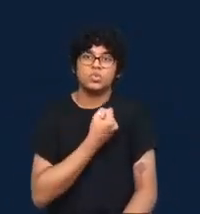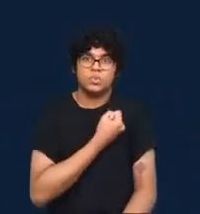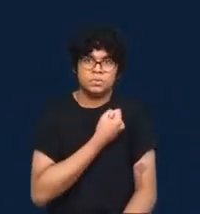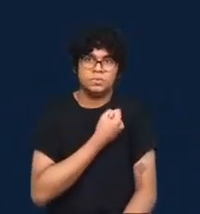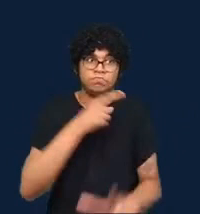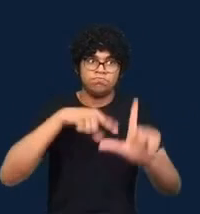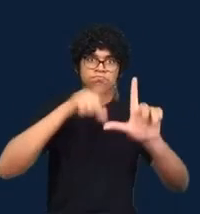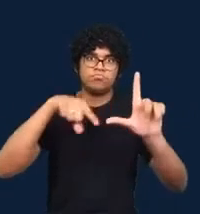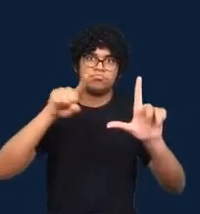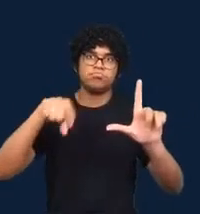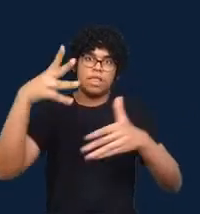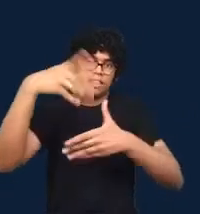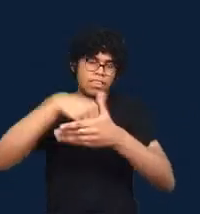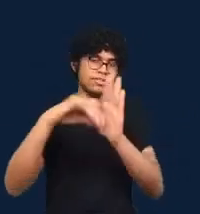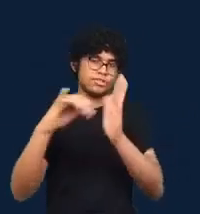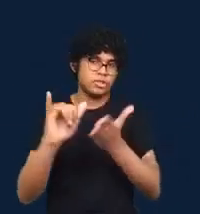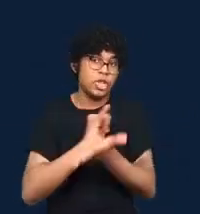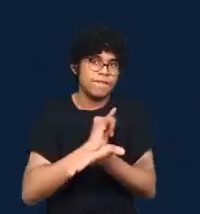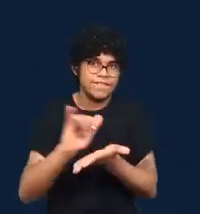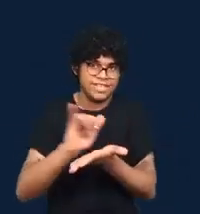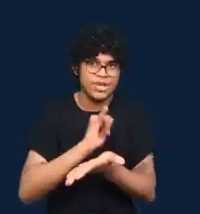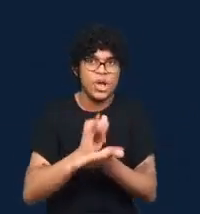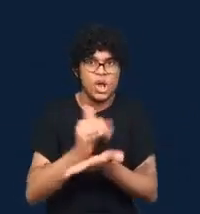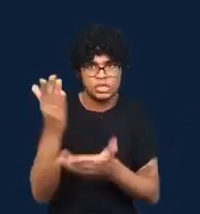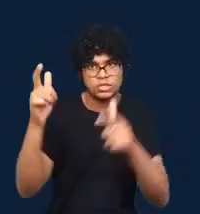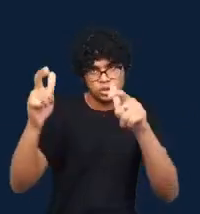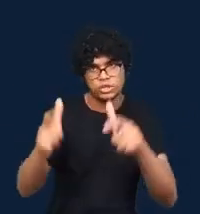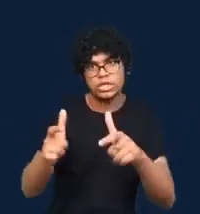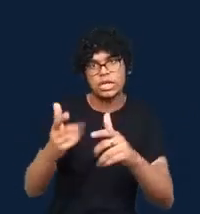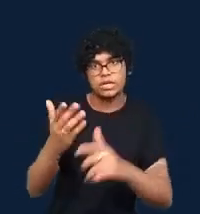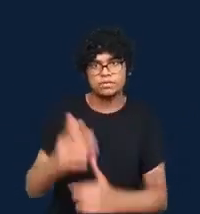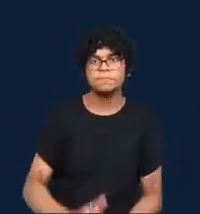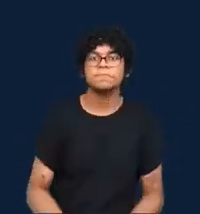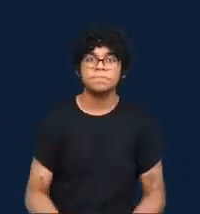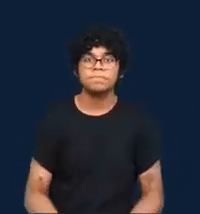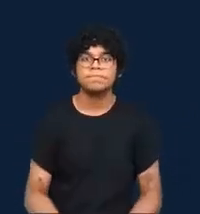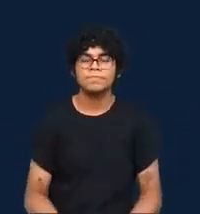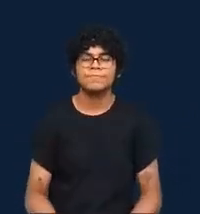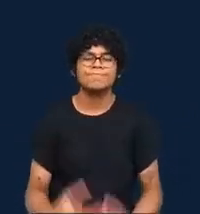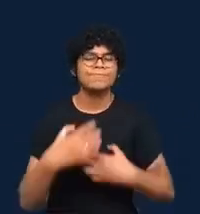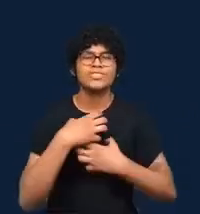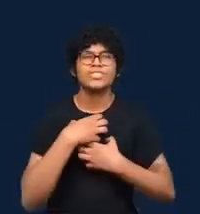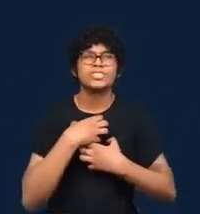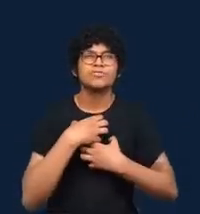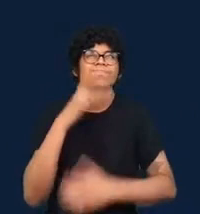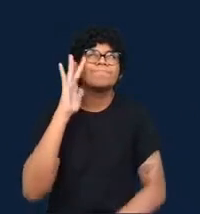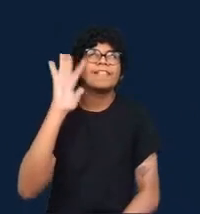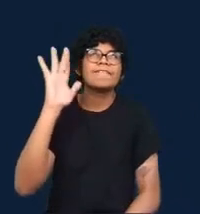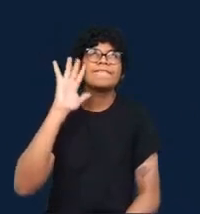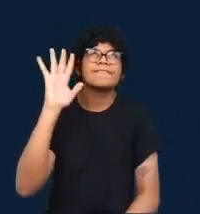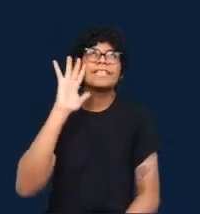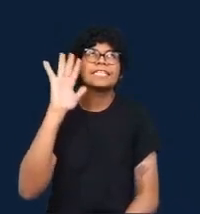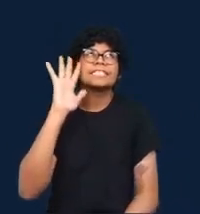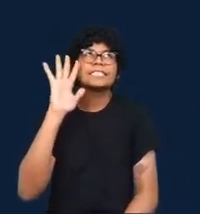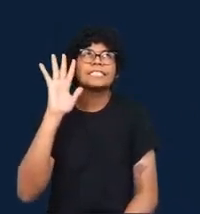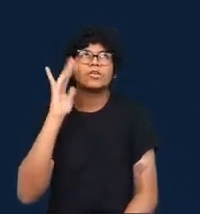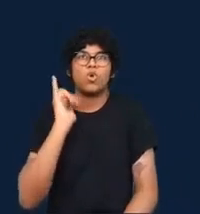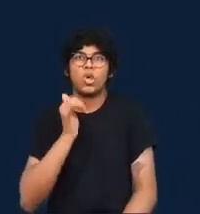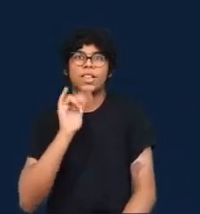So reflexive ways of telling or reflexive ways of storytelling also engage with a role of emotions.